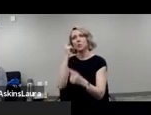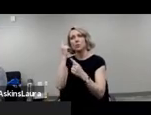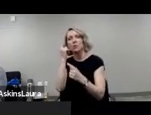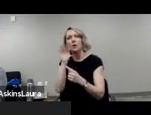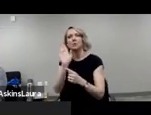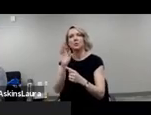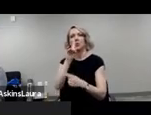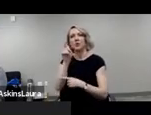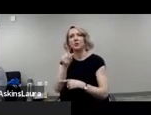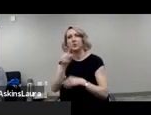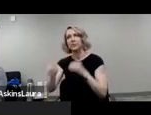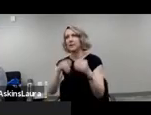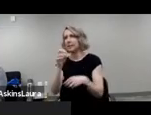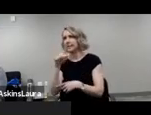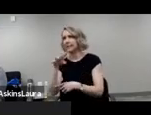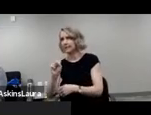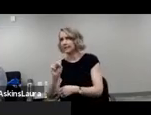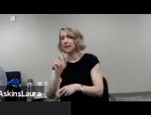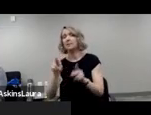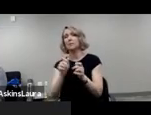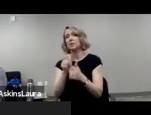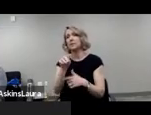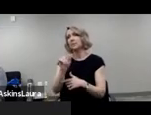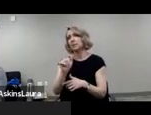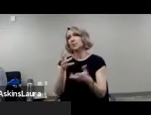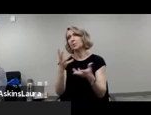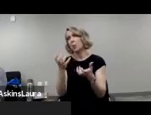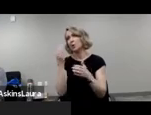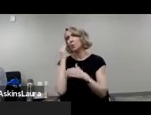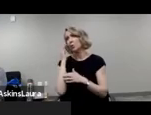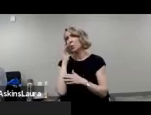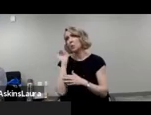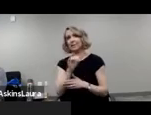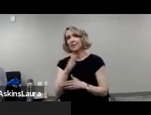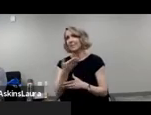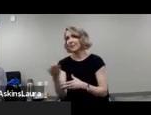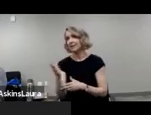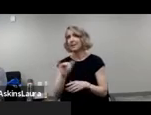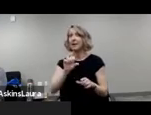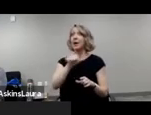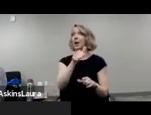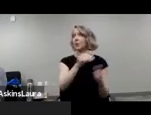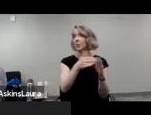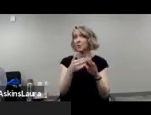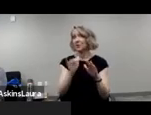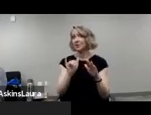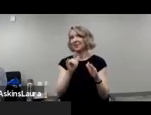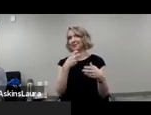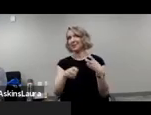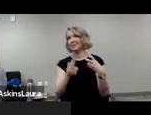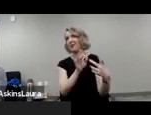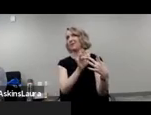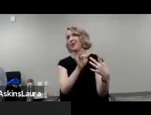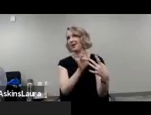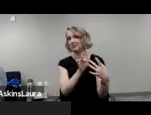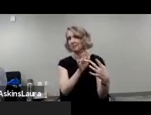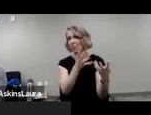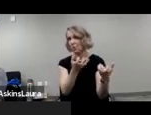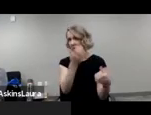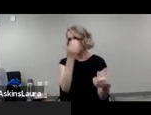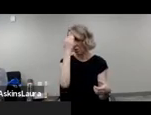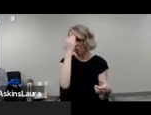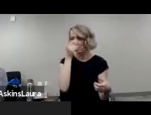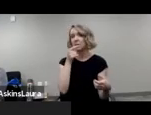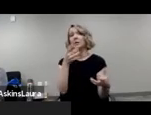people with disabilities generally want to know the same thing that other hard-to-reach communities want to know. They want to know what it is and why it's